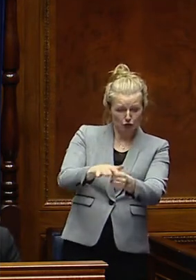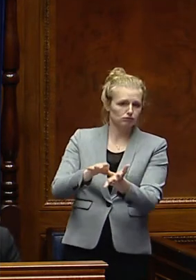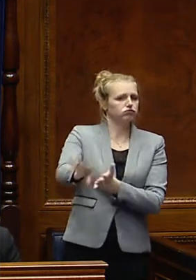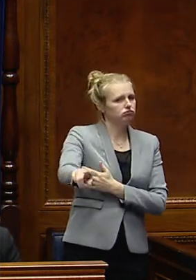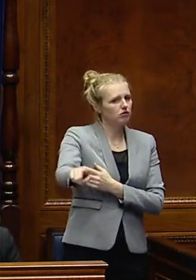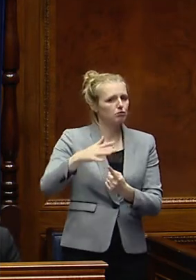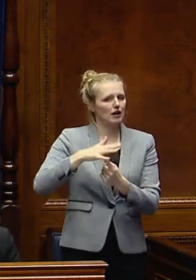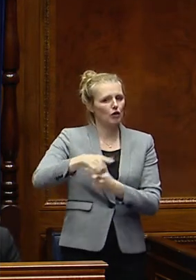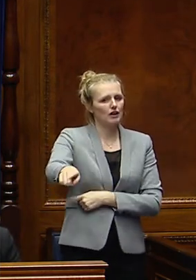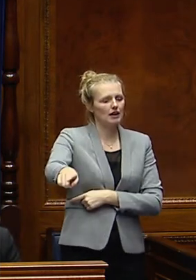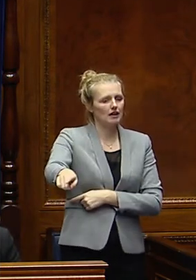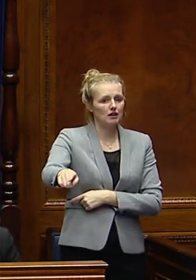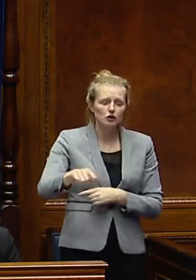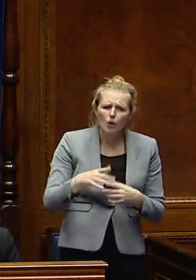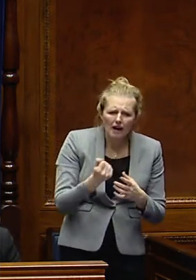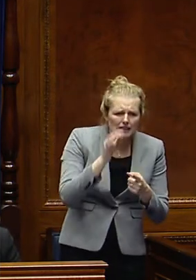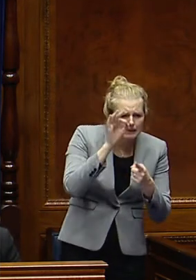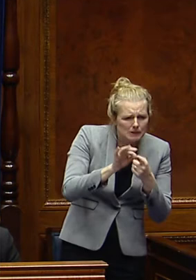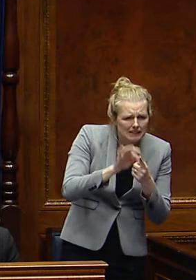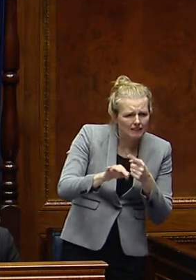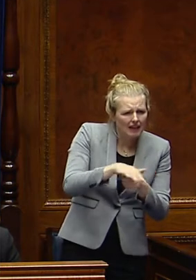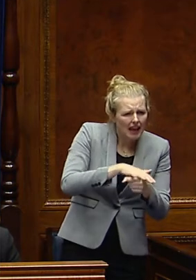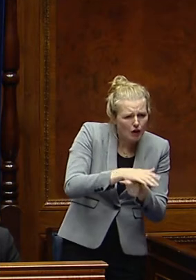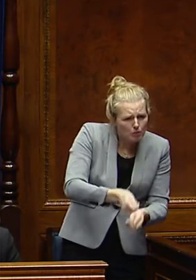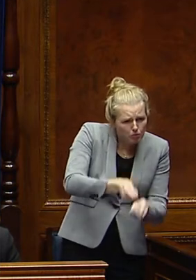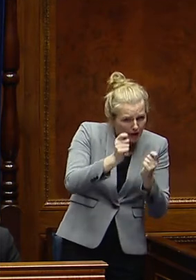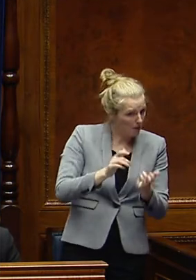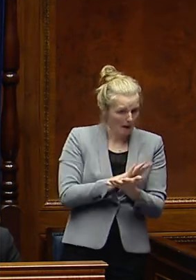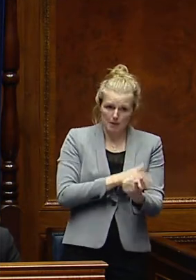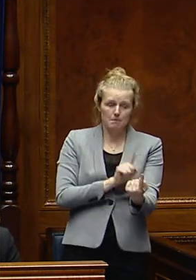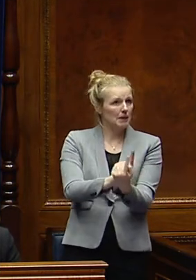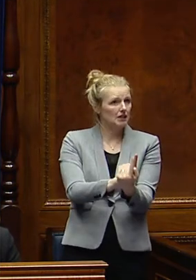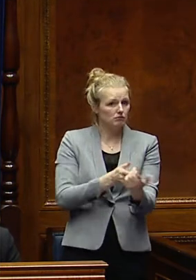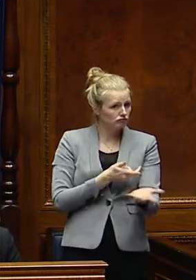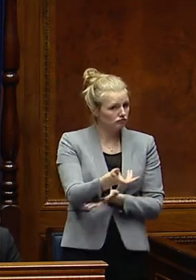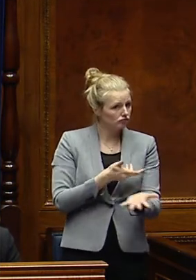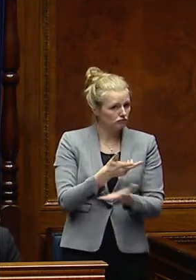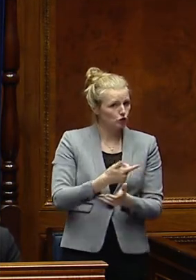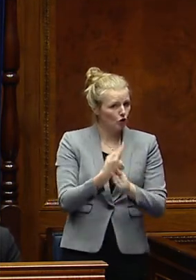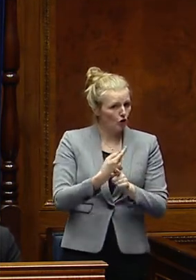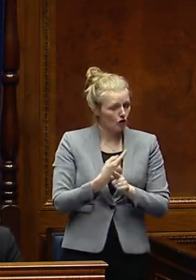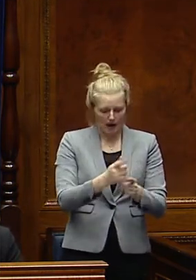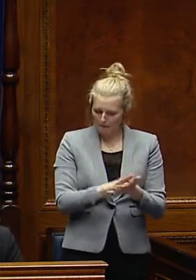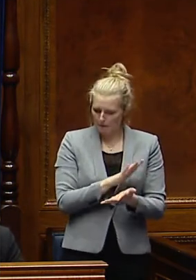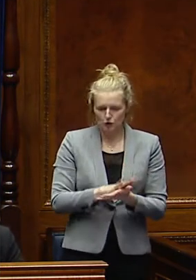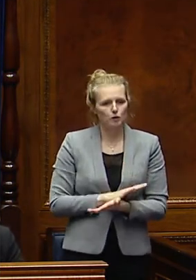again, to the member, if there are specifics that you would like to raise with me, I am more than happy to meet and provide follow-up information.